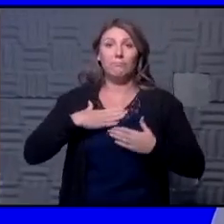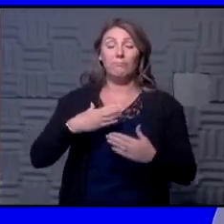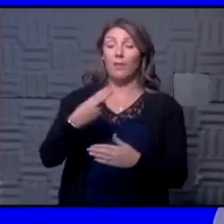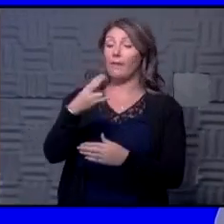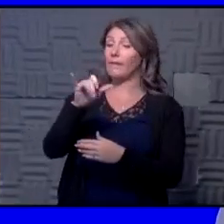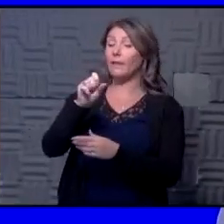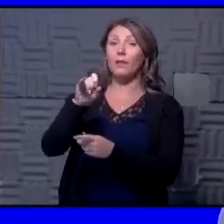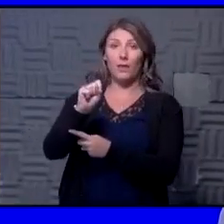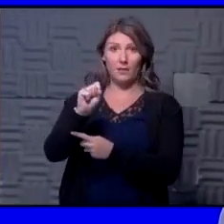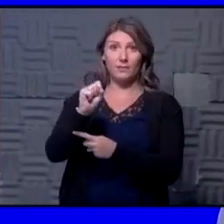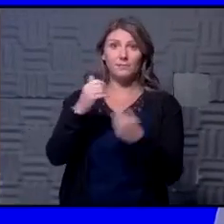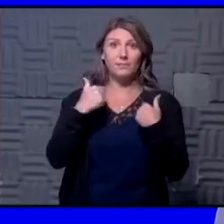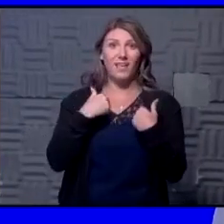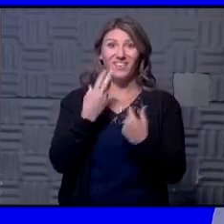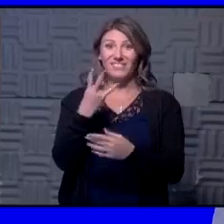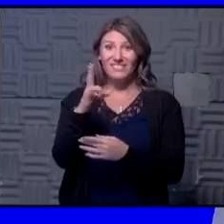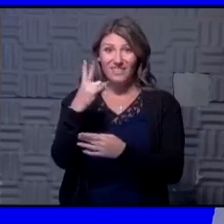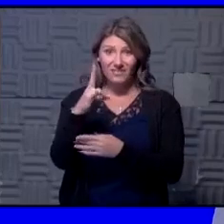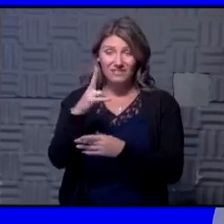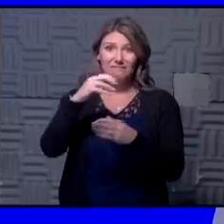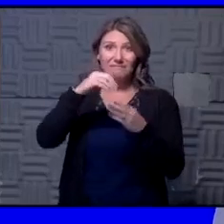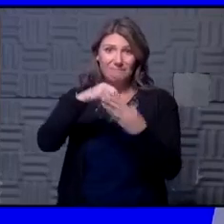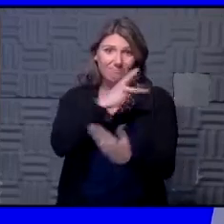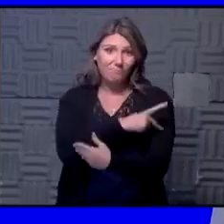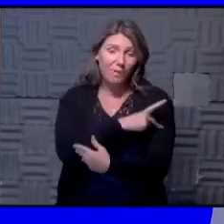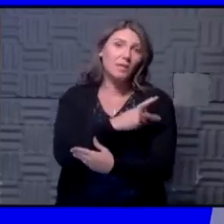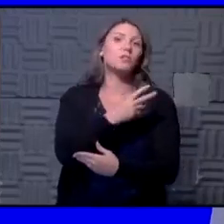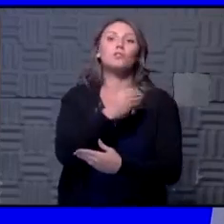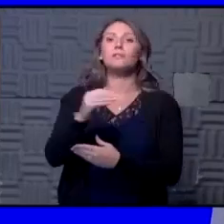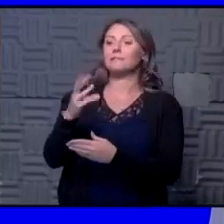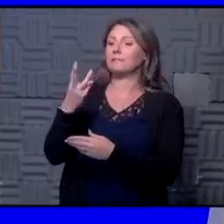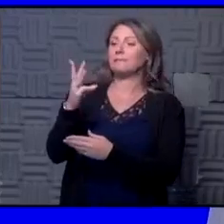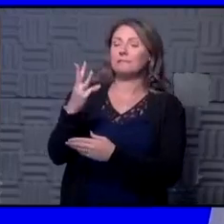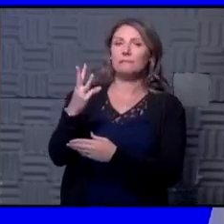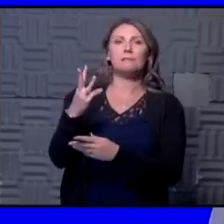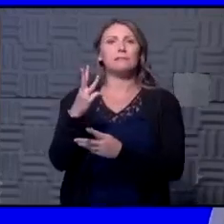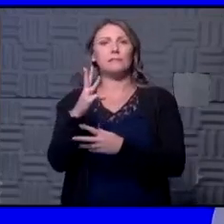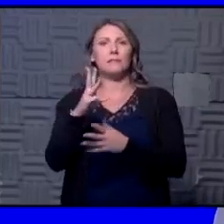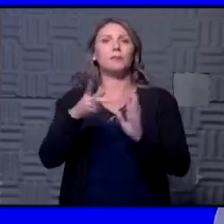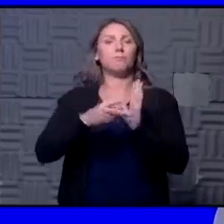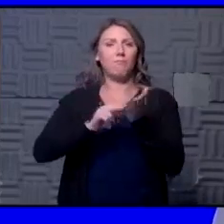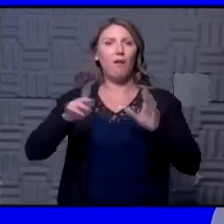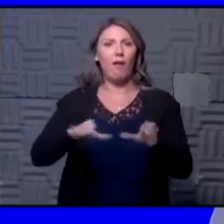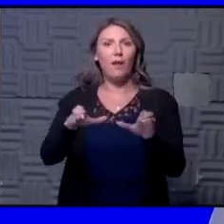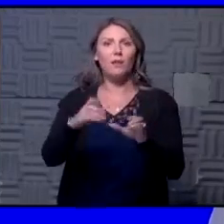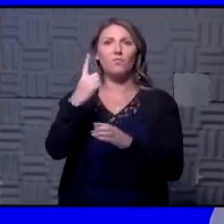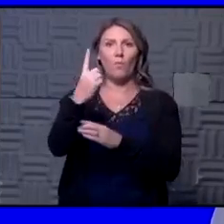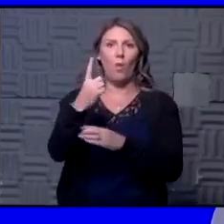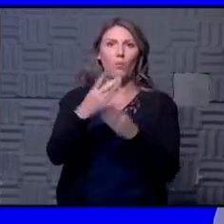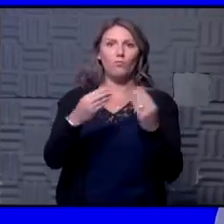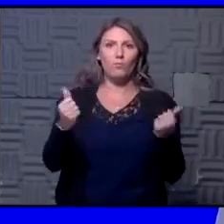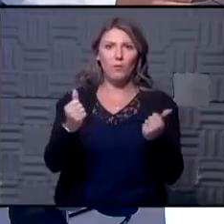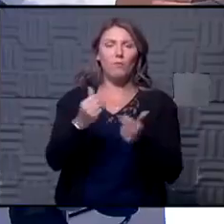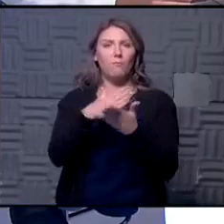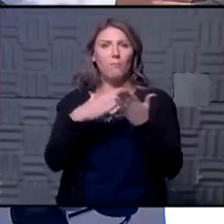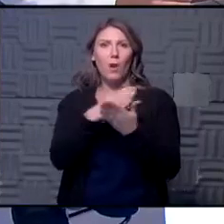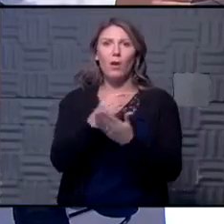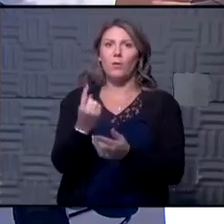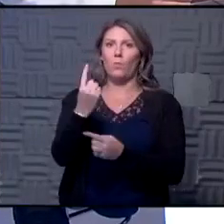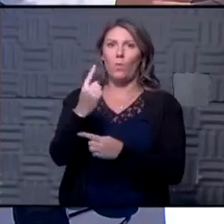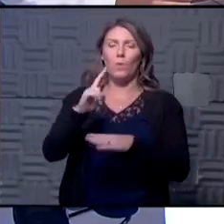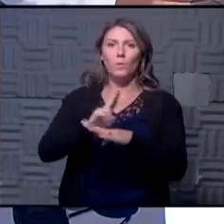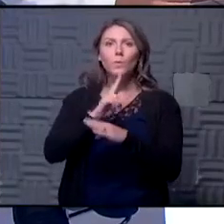patients in house 16 of those are active so one would be in that recovery stage and one of those is on the ventilator as well so